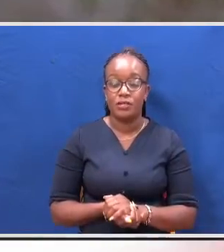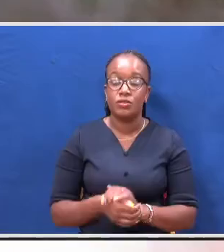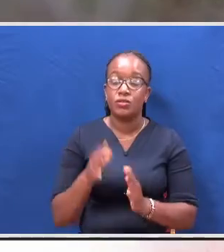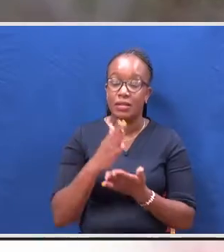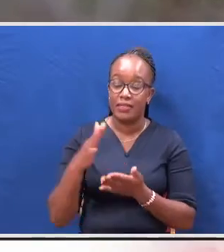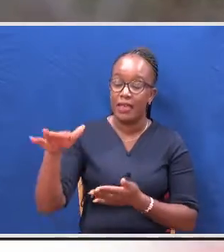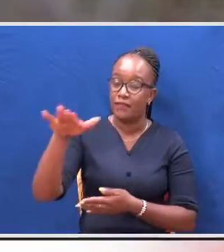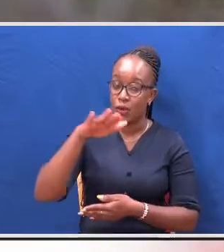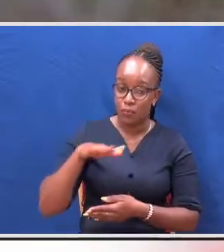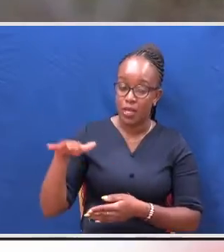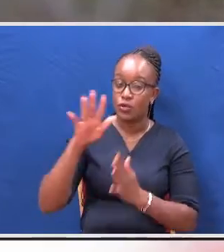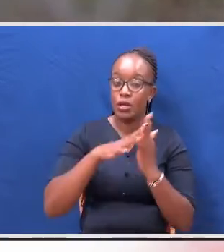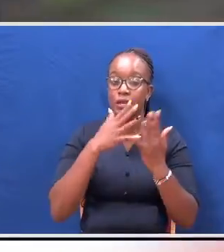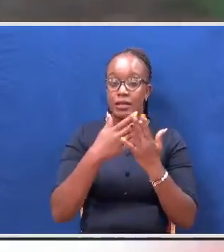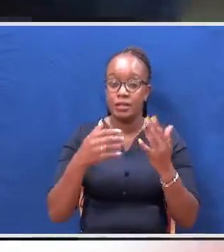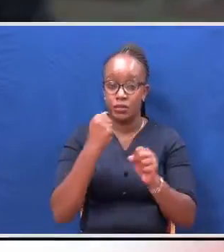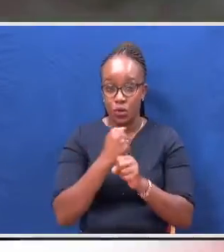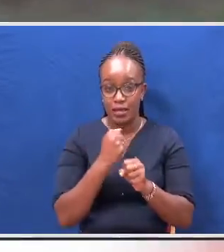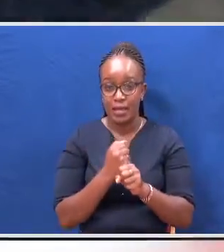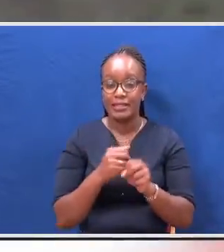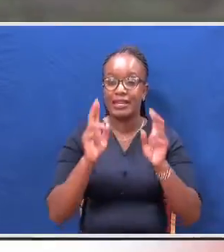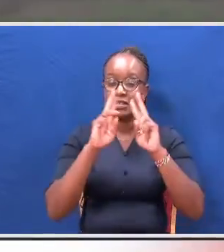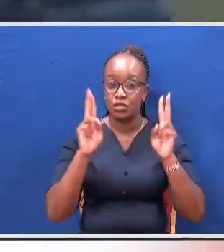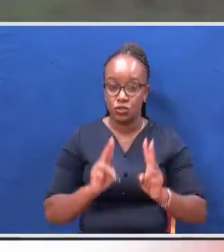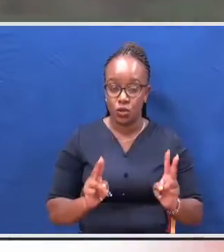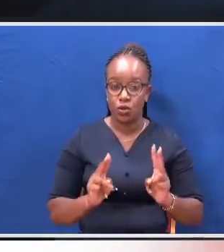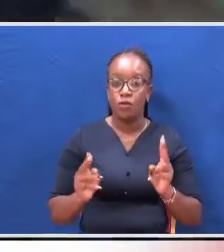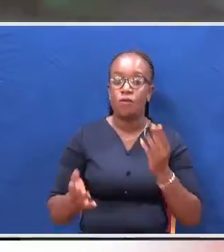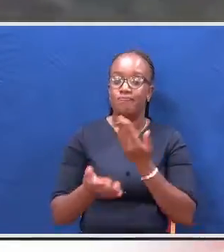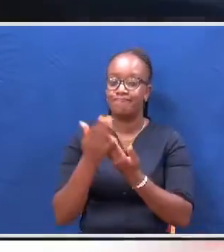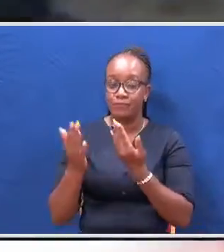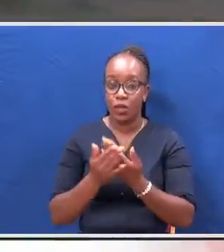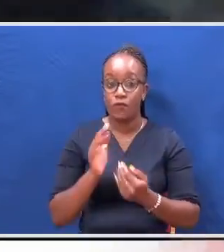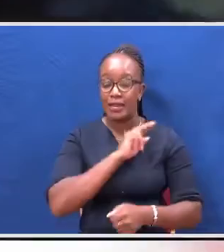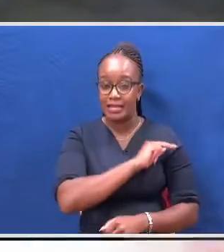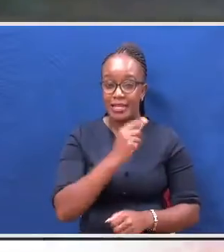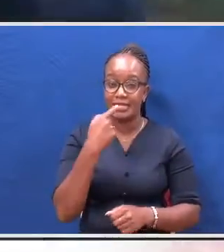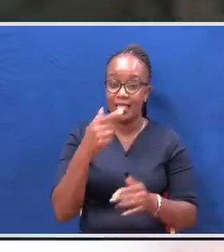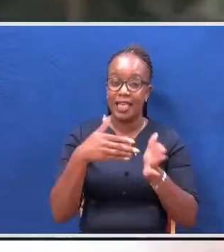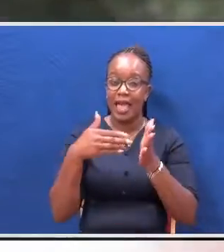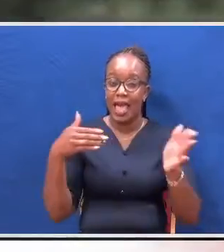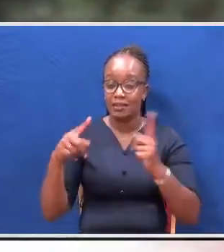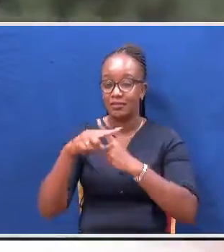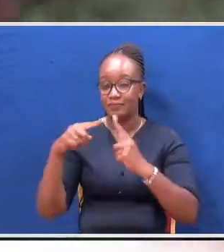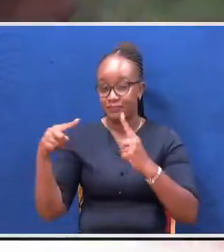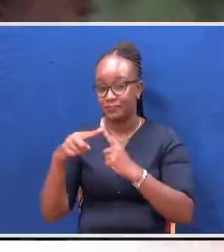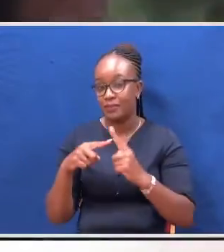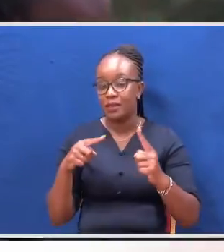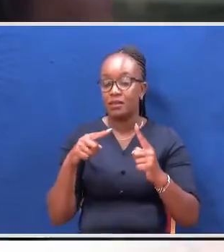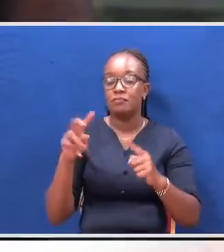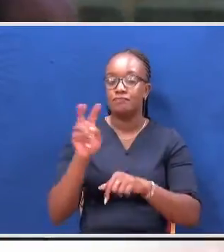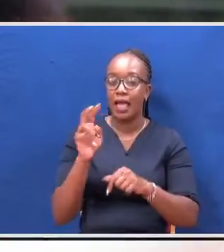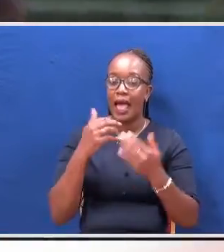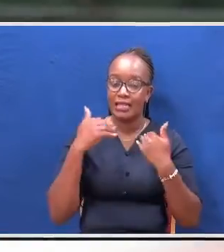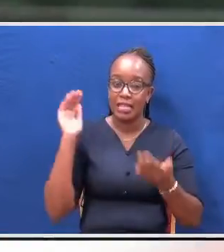network international union for conservation of nature said anti-poaching patrols have been cut in more than half